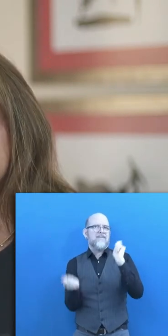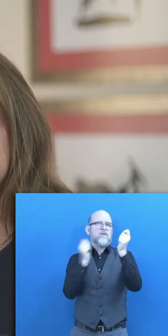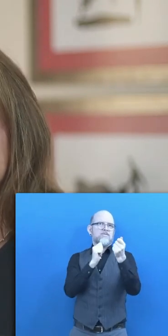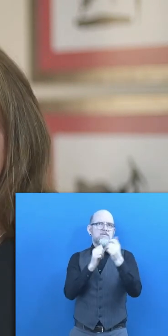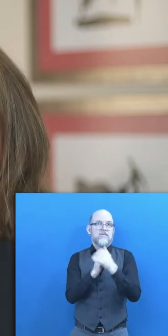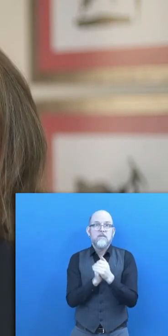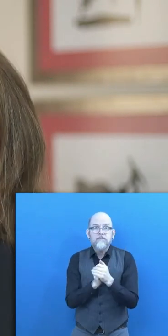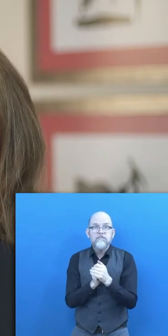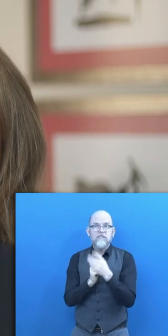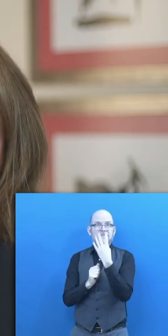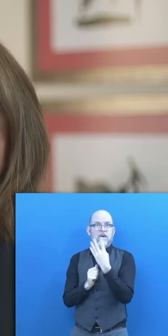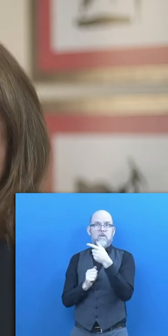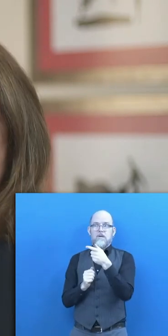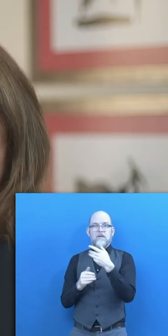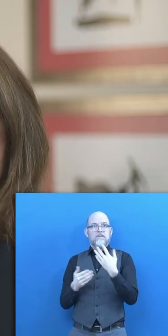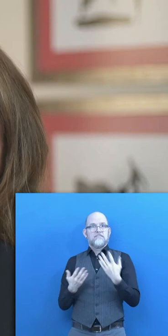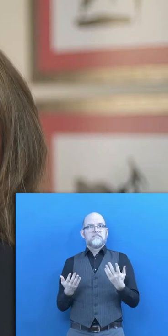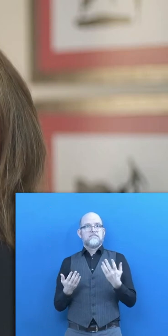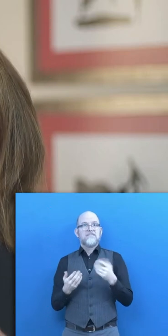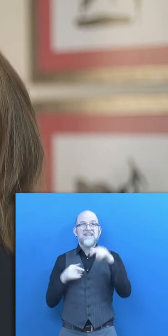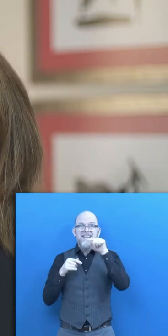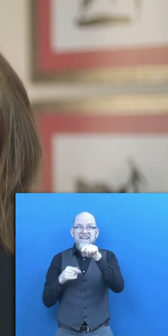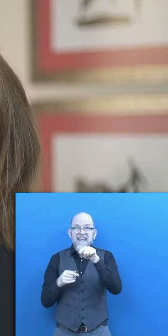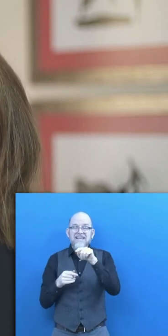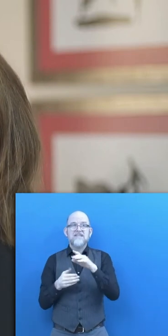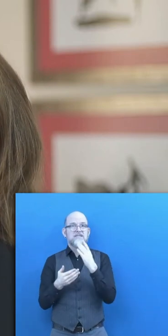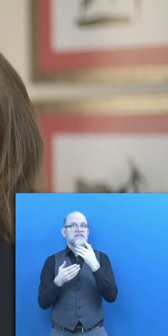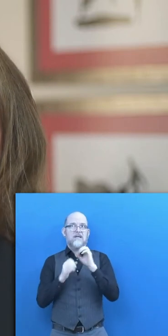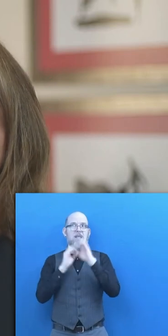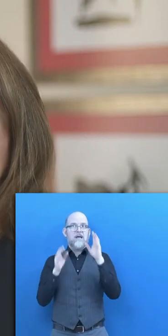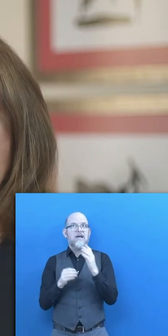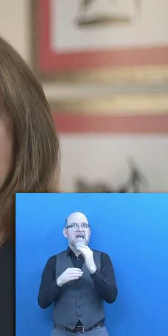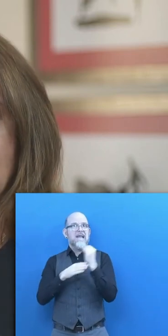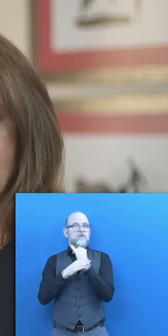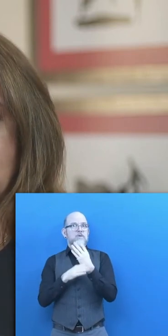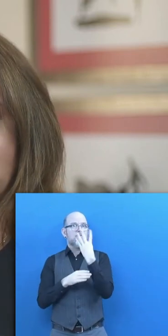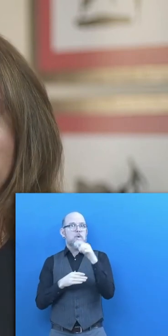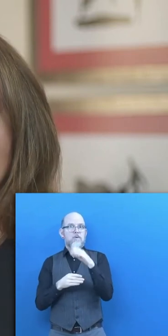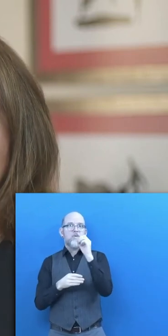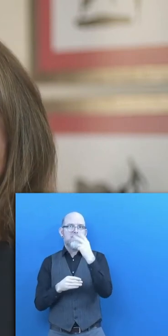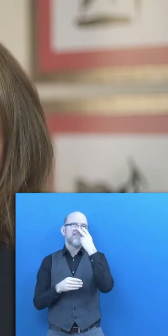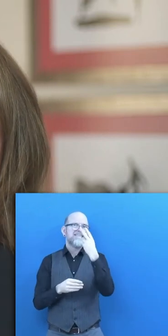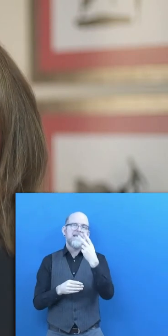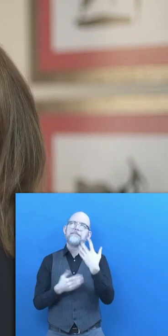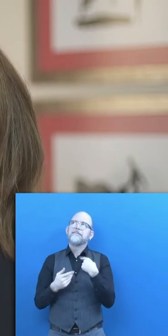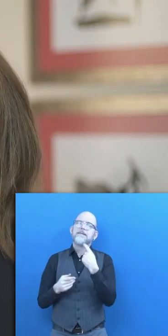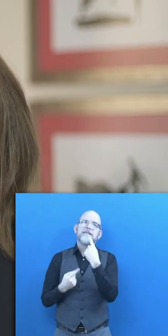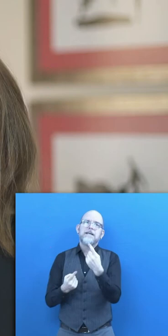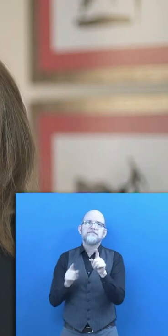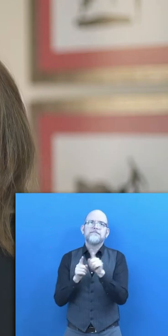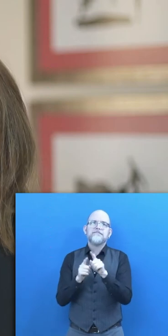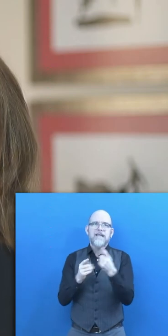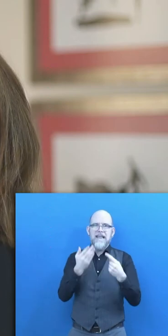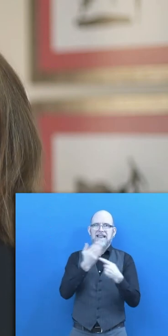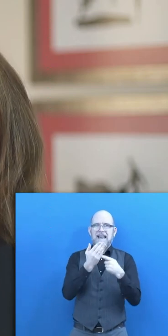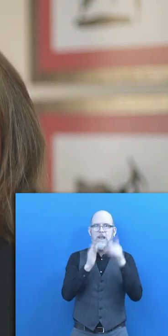Industry 4.0. The Fourth Industrial Revolution is defined as the merging of